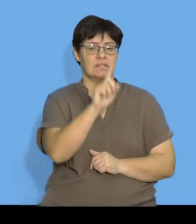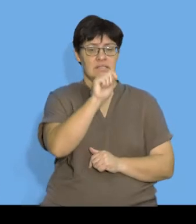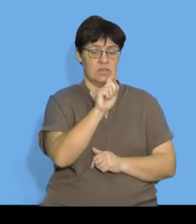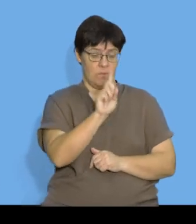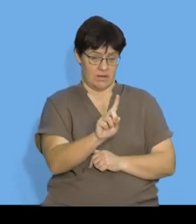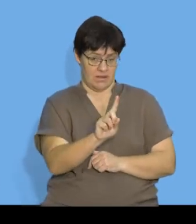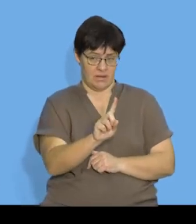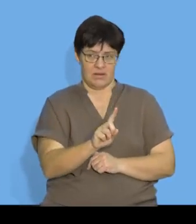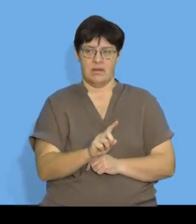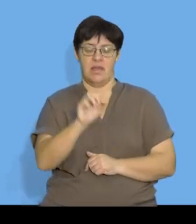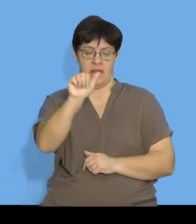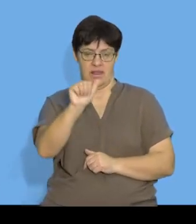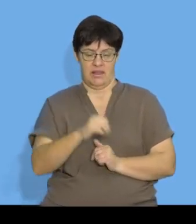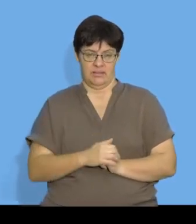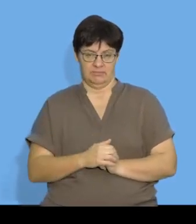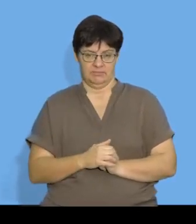is equal to A.